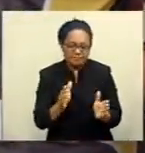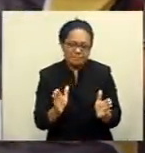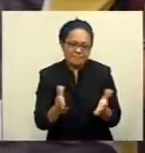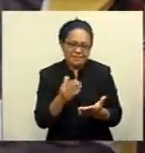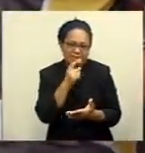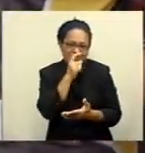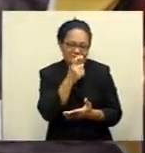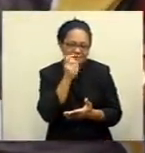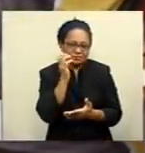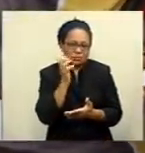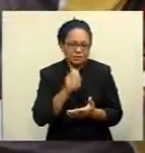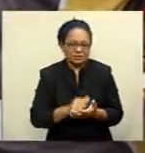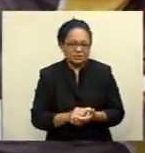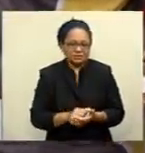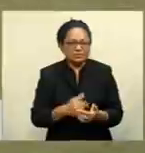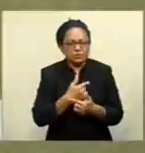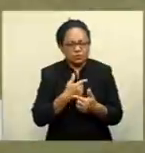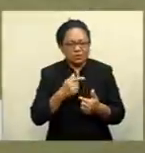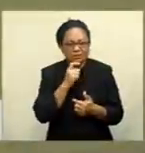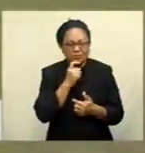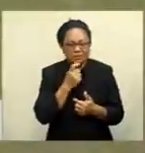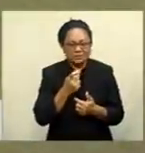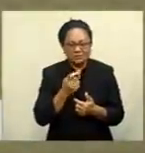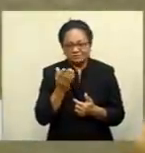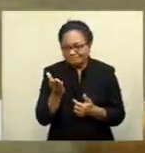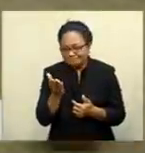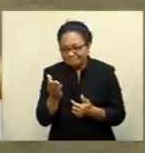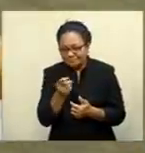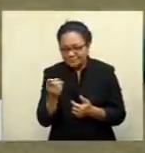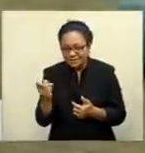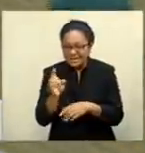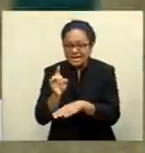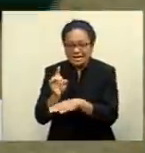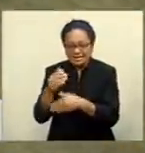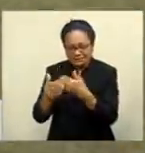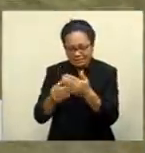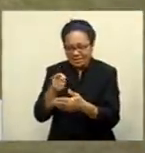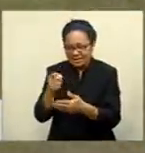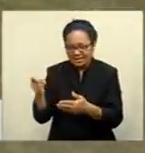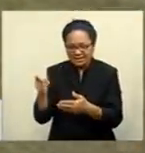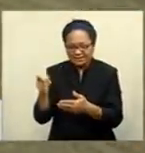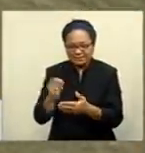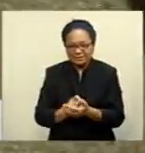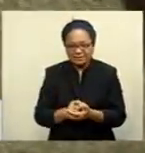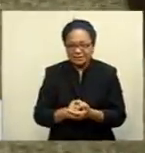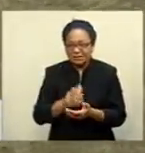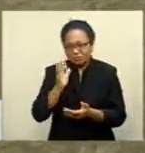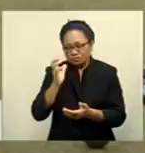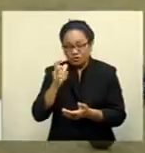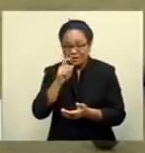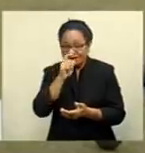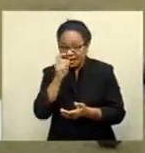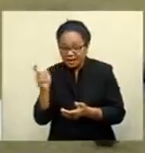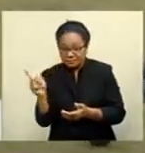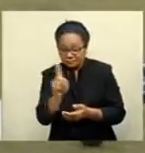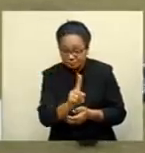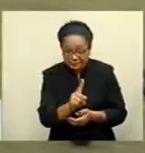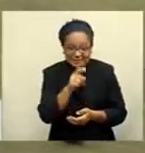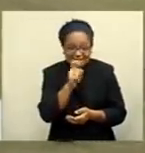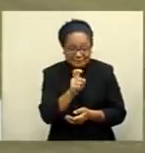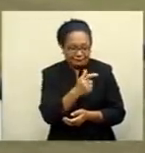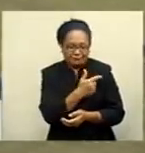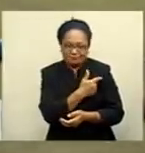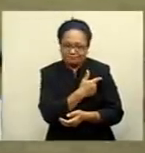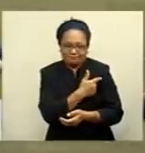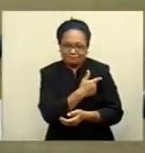politely advise that member or bowler that they are not able to partake in the game until they are